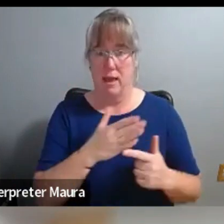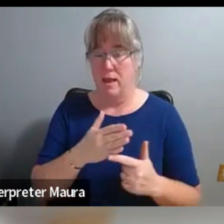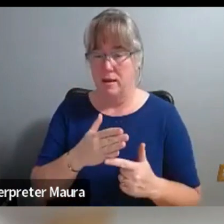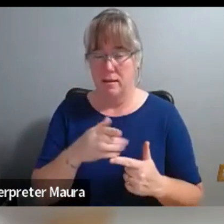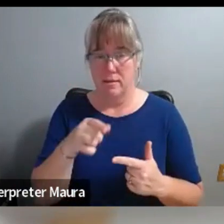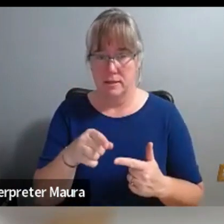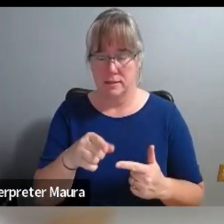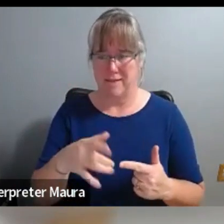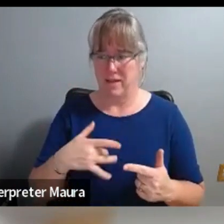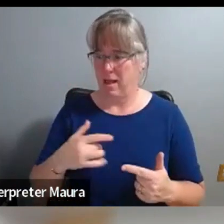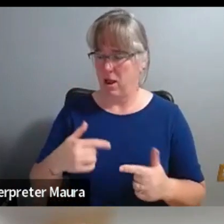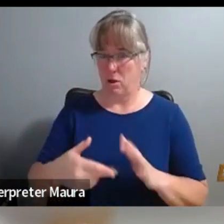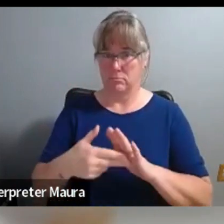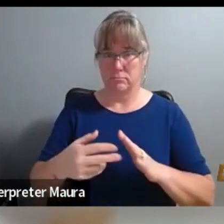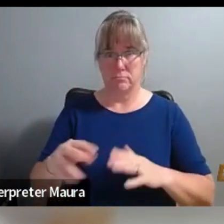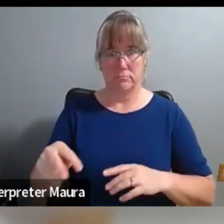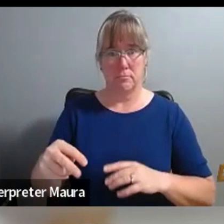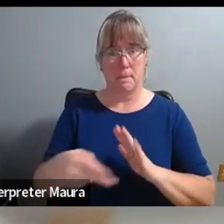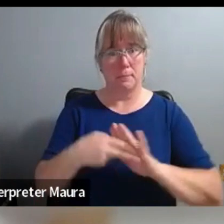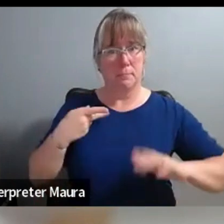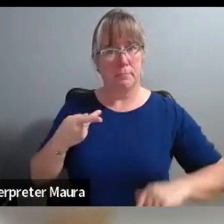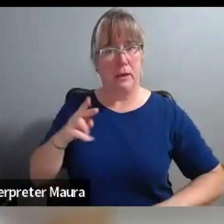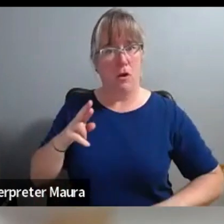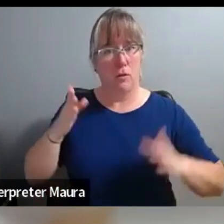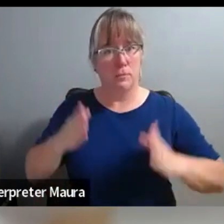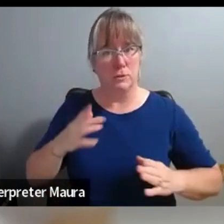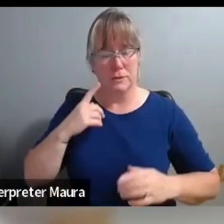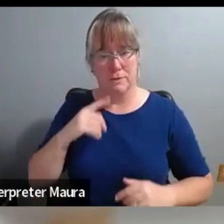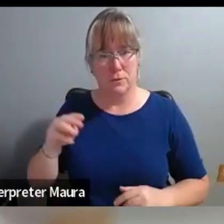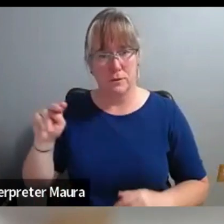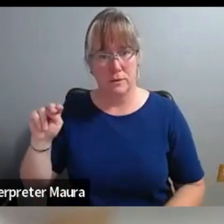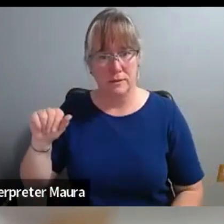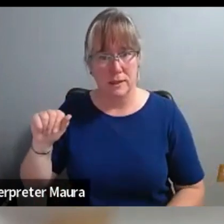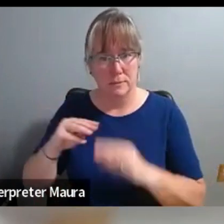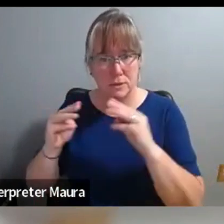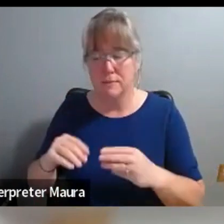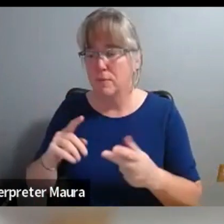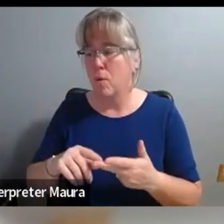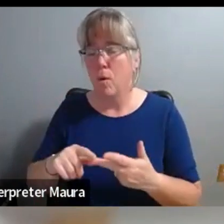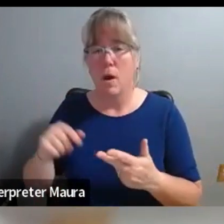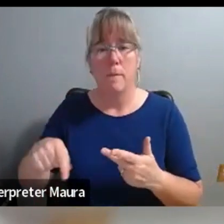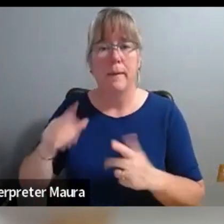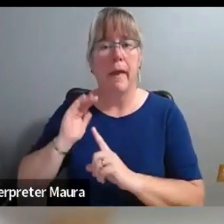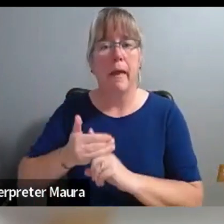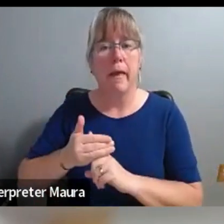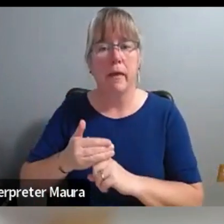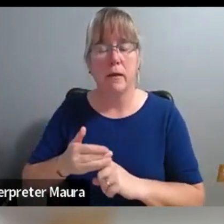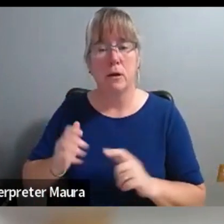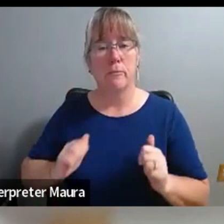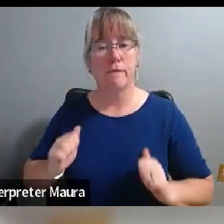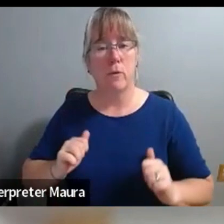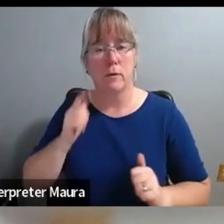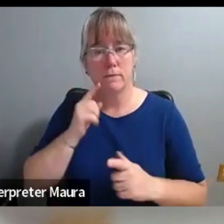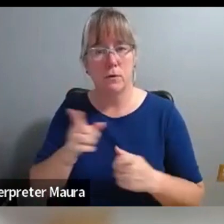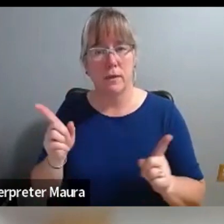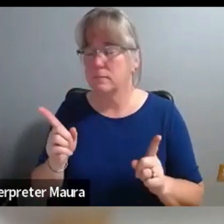Nelson. I didn't want to participate in anything that would be surface and performative. And so I made that clear from the very